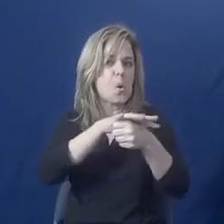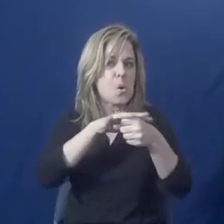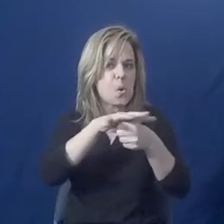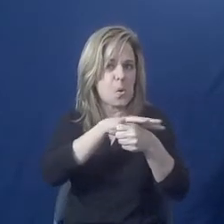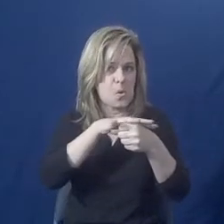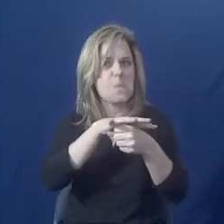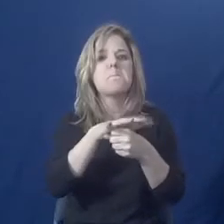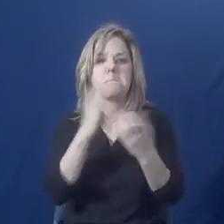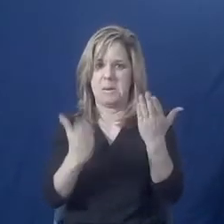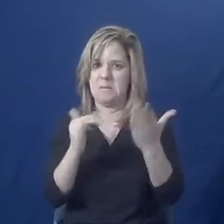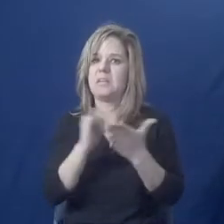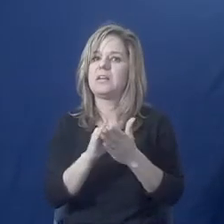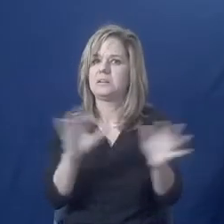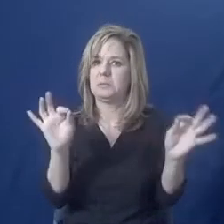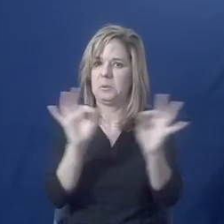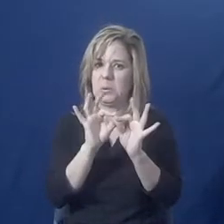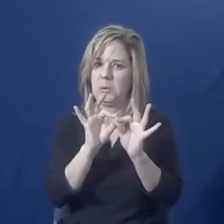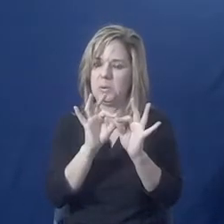be a life generated risk.